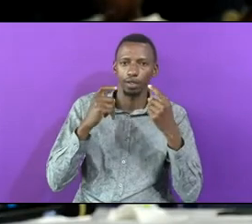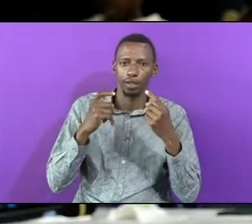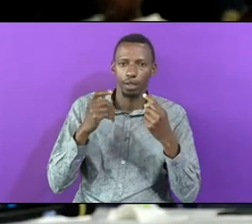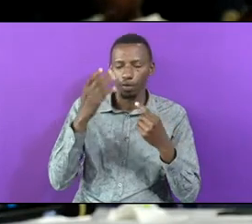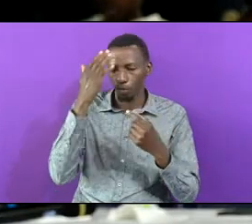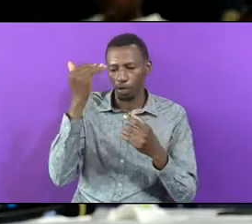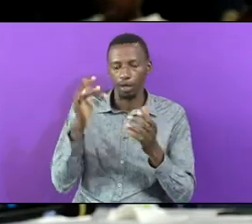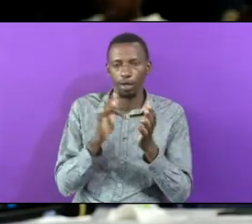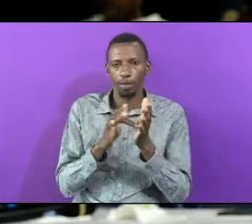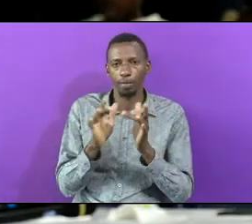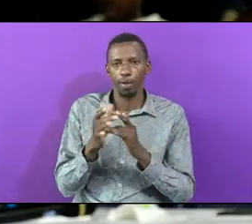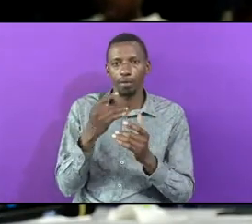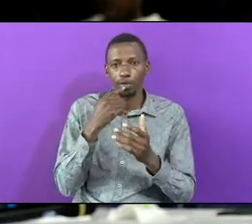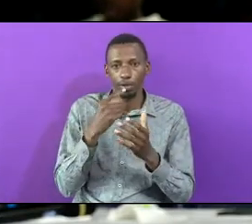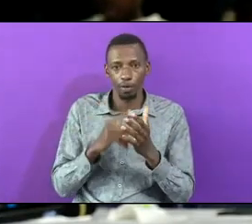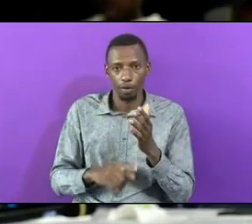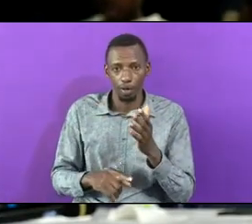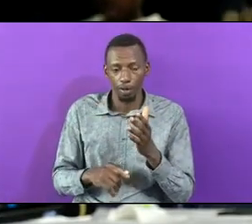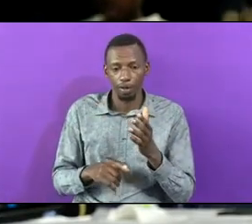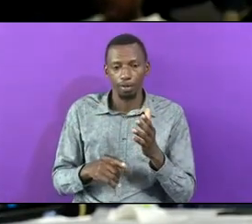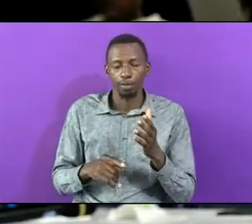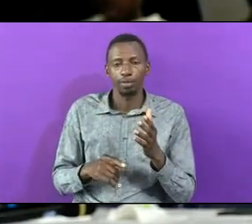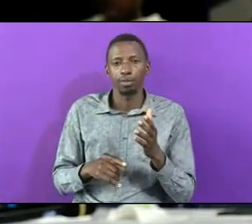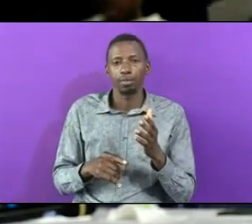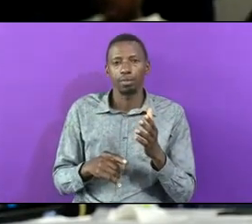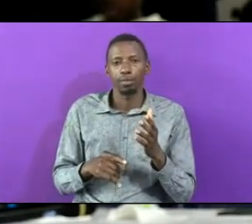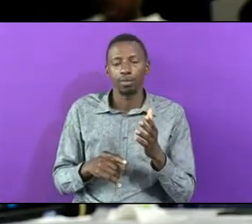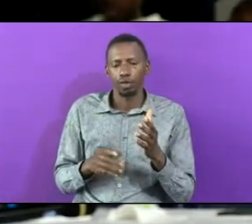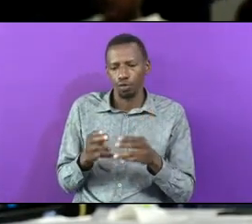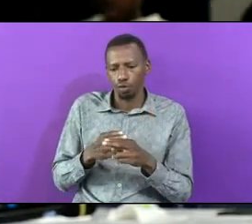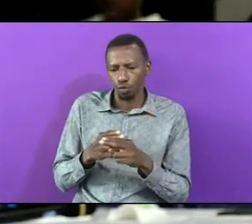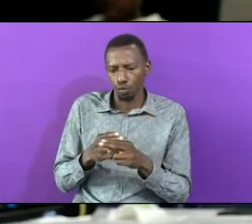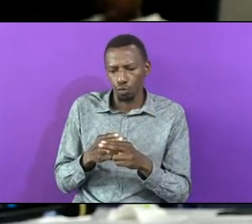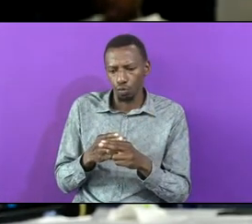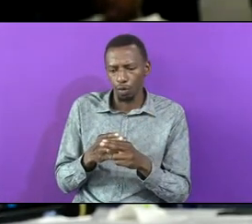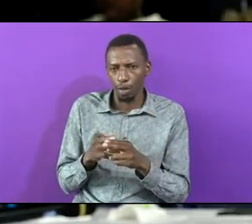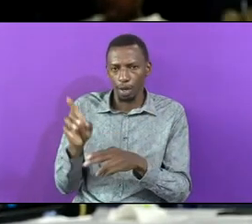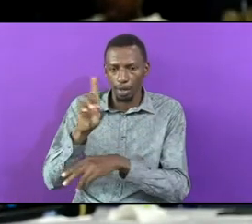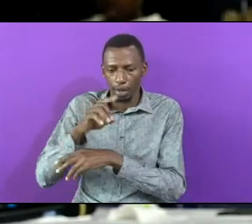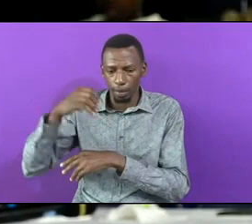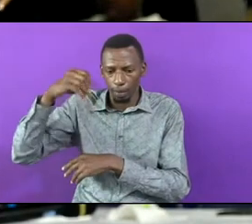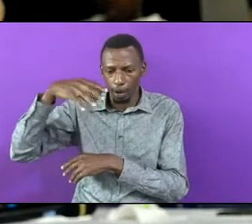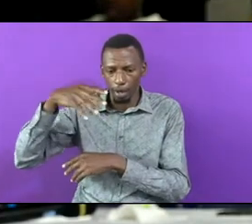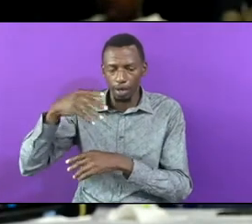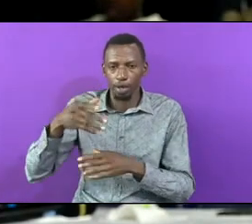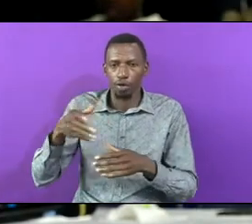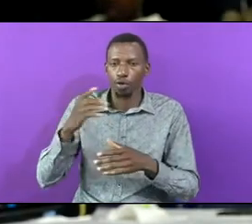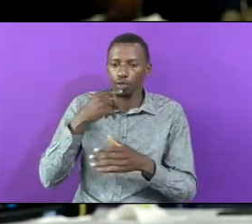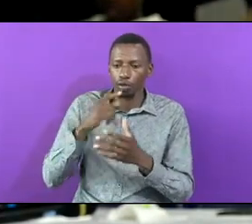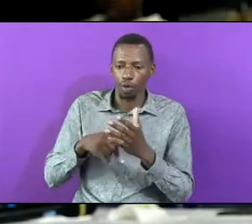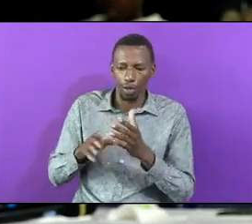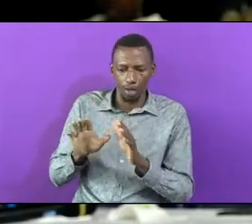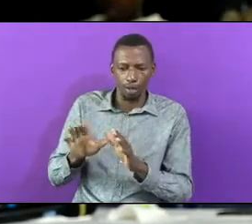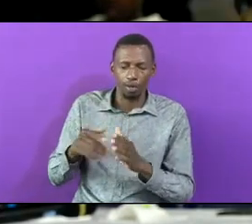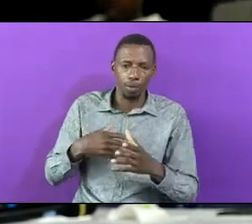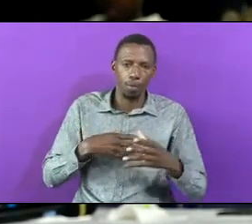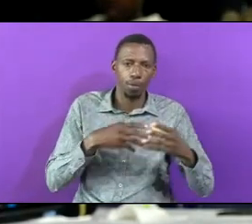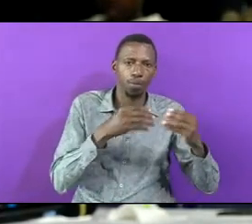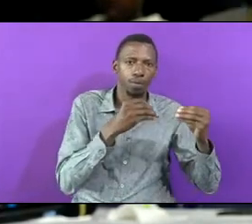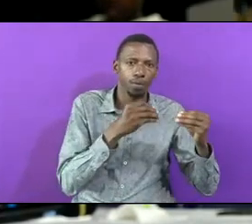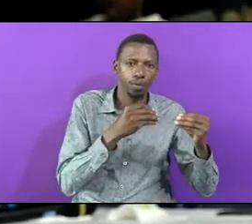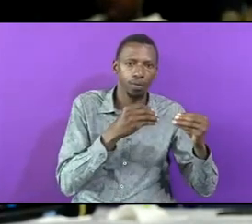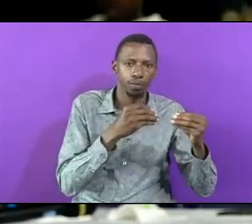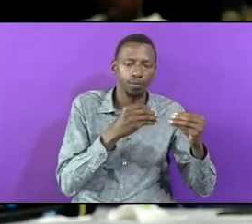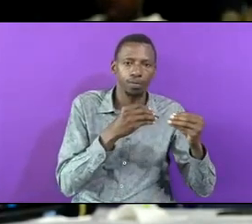And God Told Him Let Me Go For The Day Is What Breaking And When The Day Breaks Three